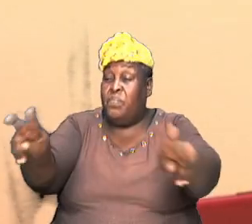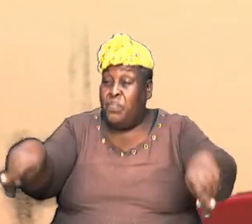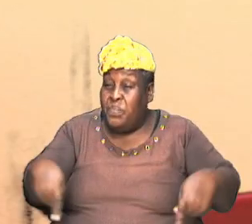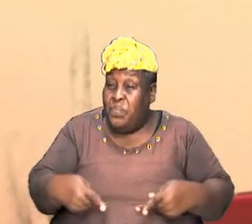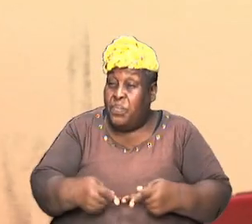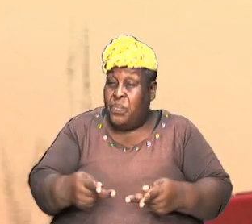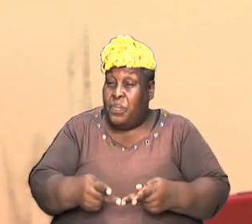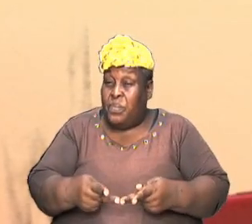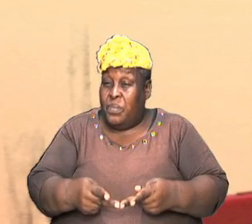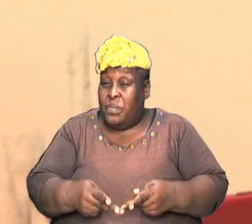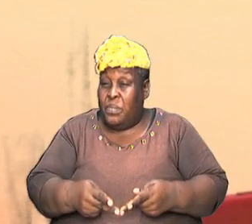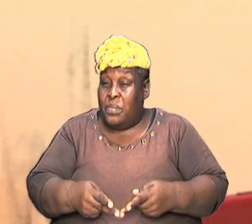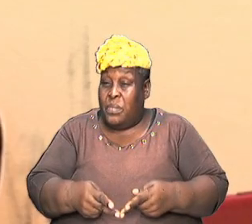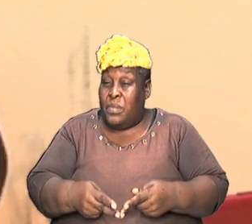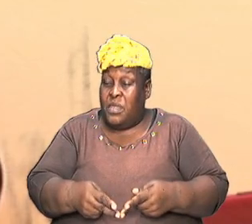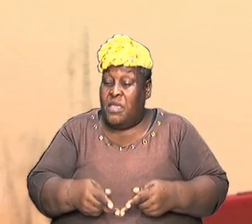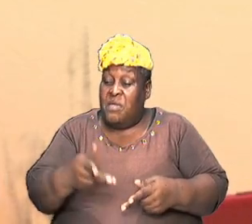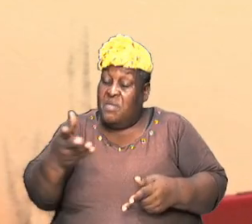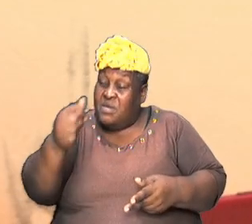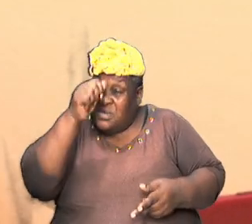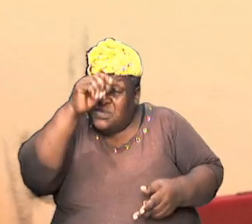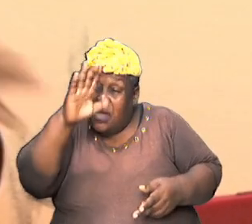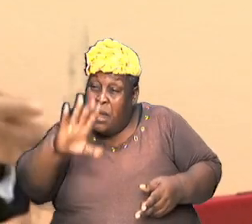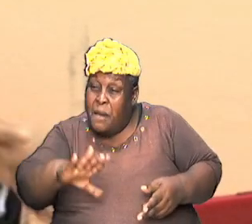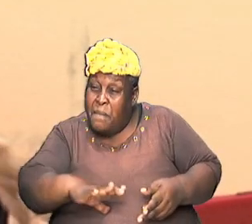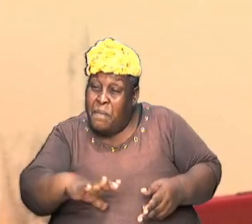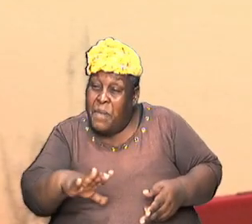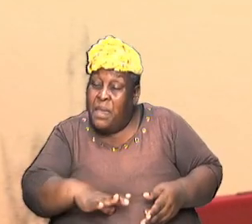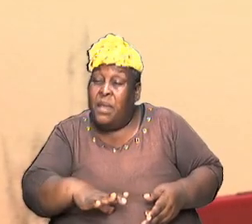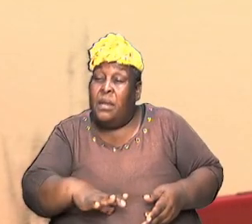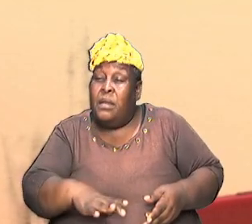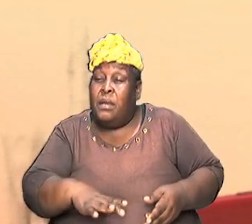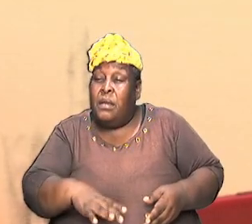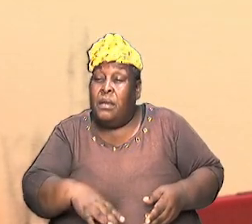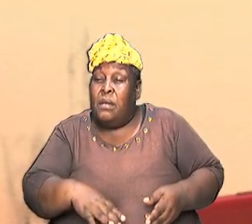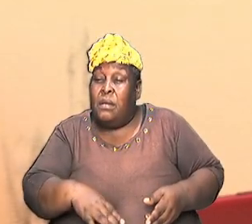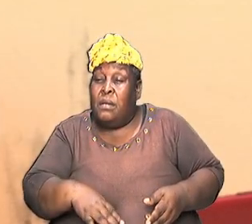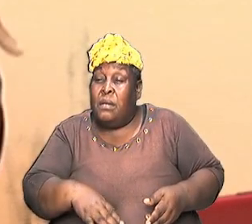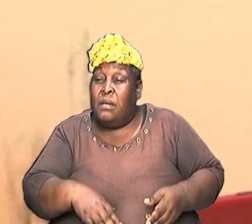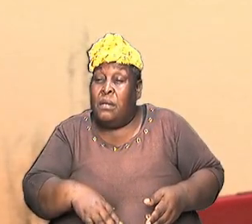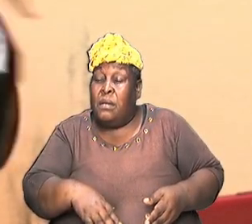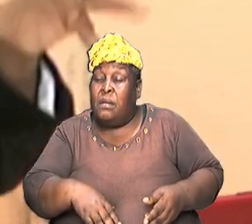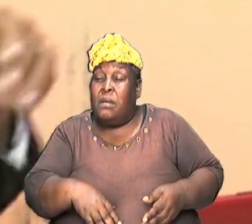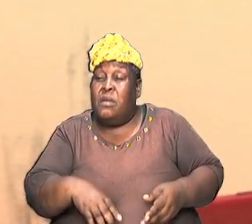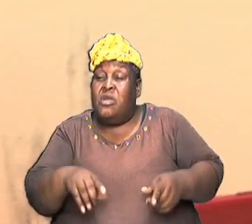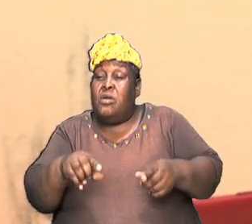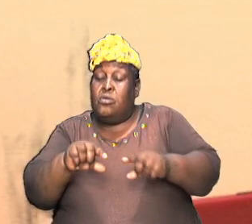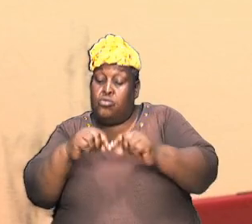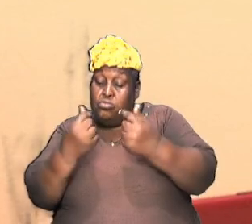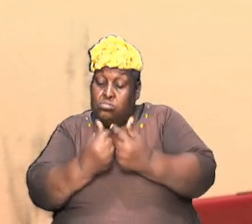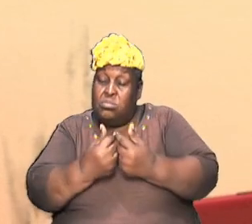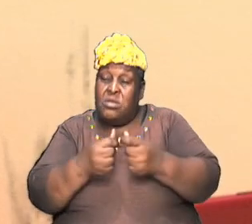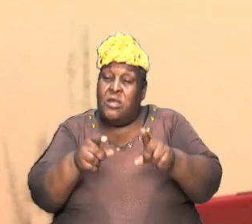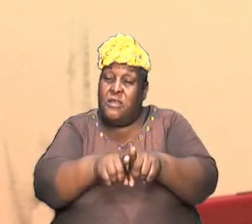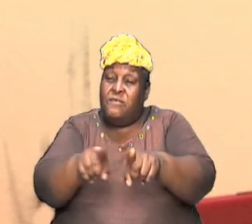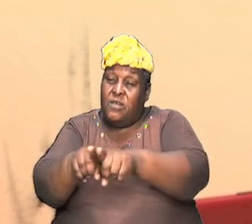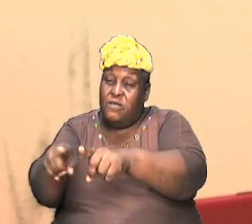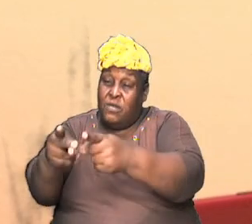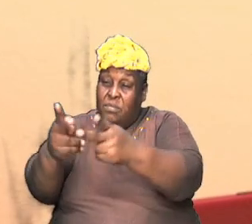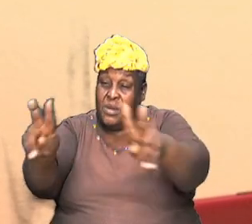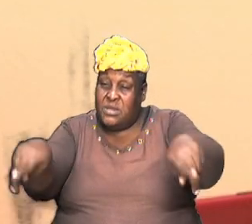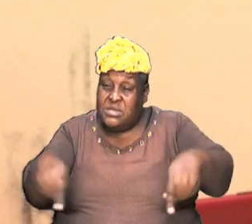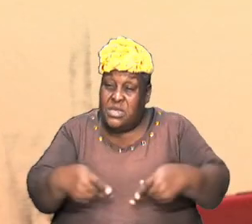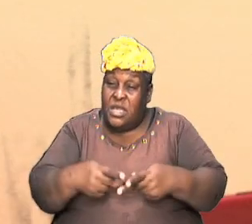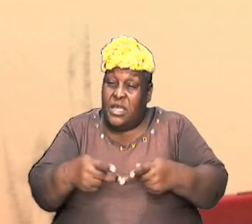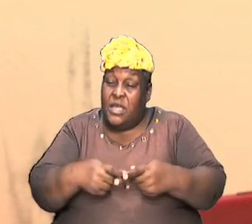certain places so you know that these are men that ran countries ran groups of people and had their